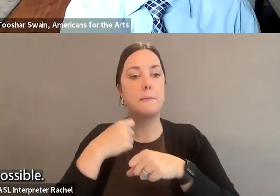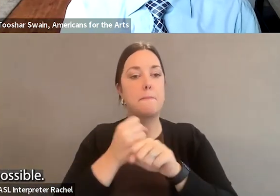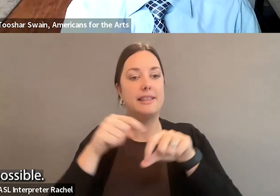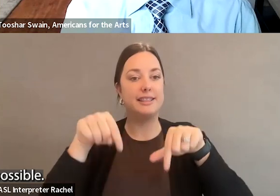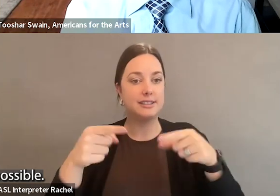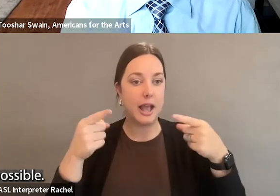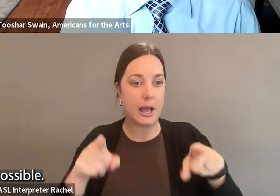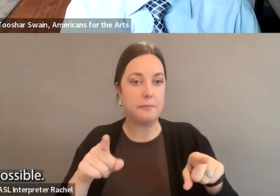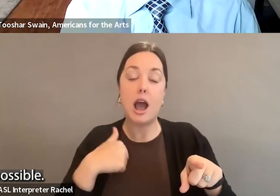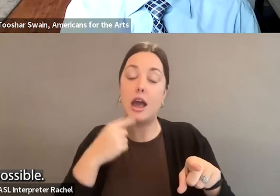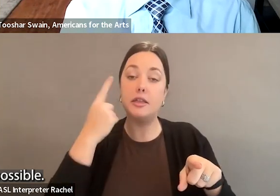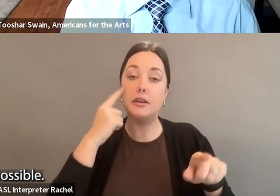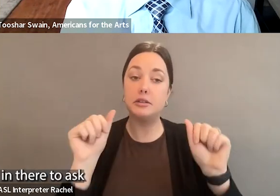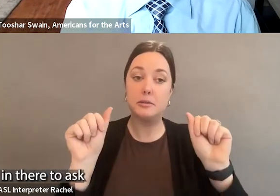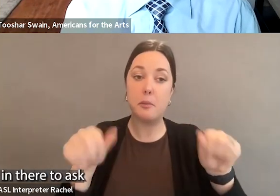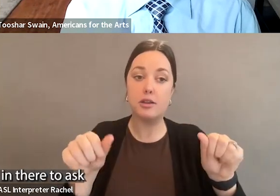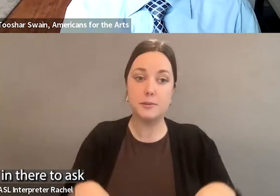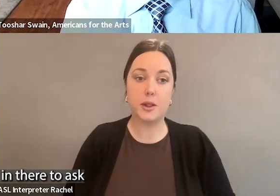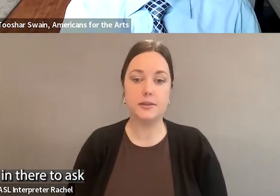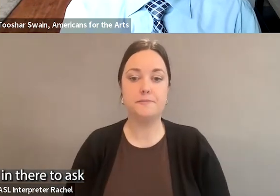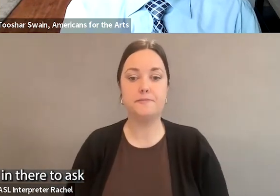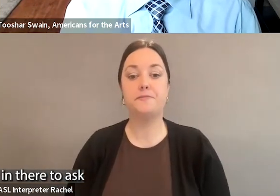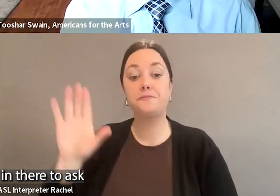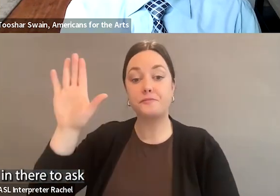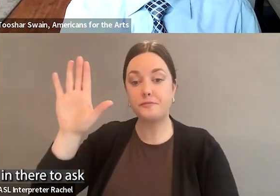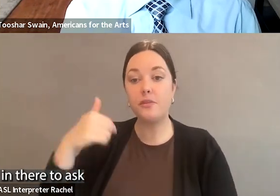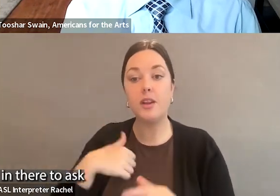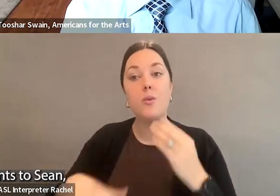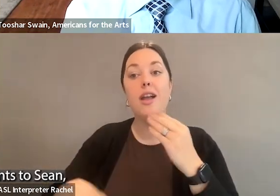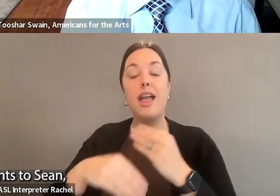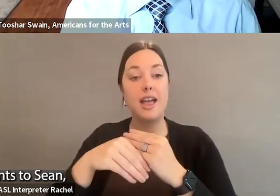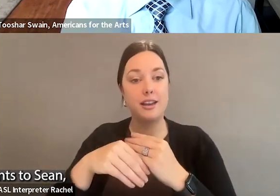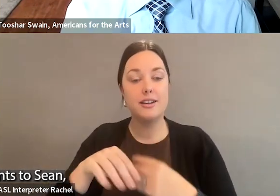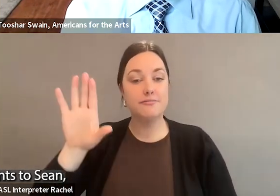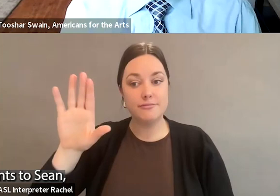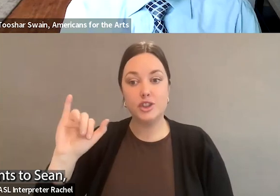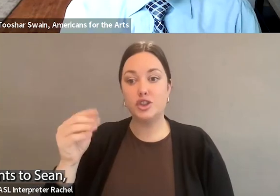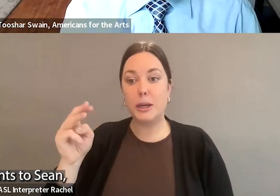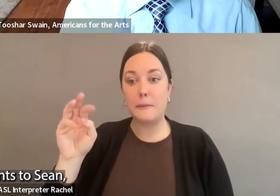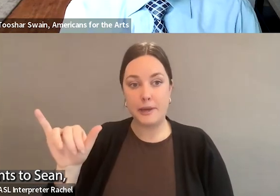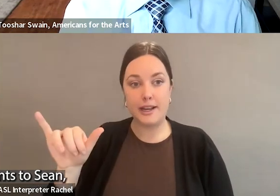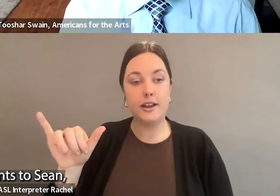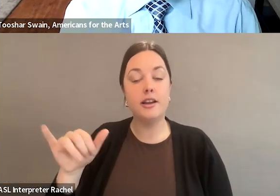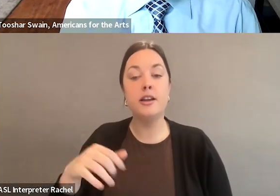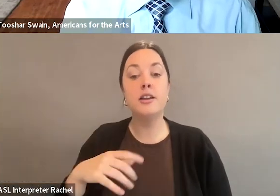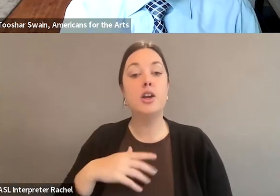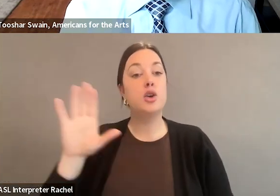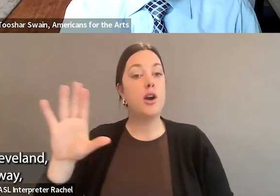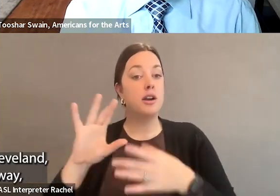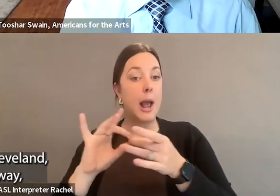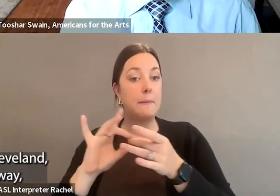I think it's quite possible. Nina, I'm going to jump in there to echo your comments to Sean,